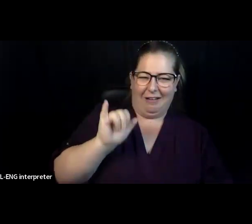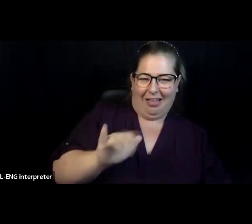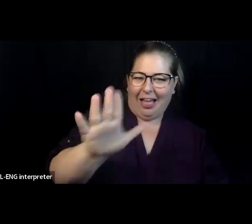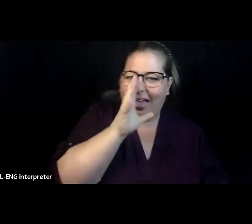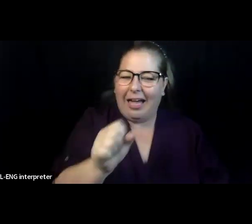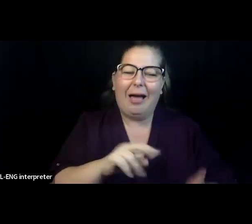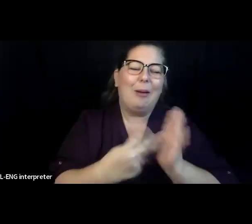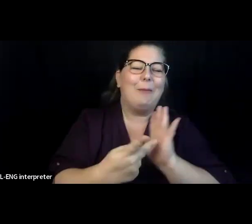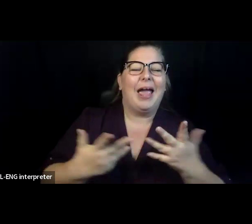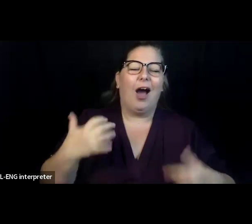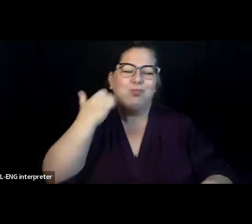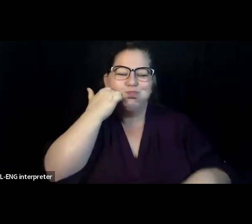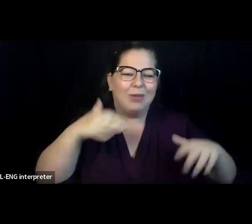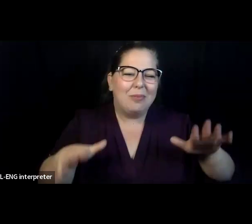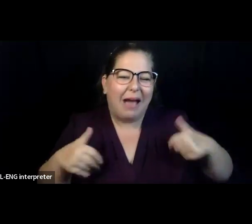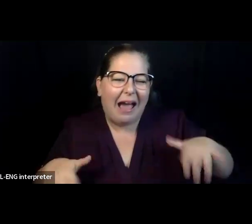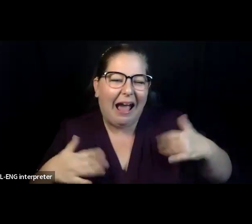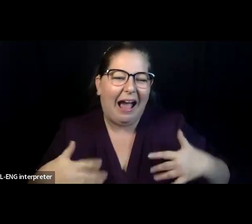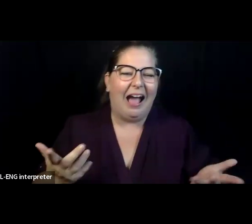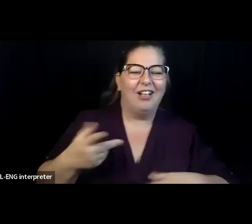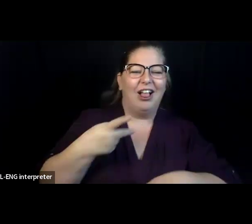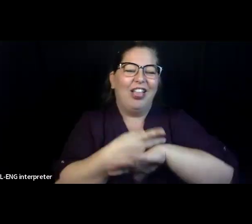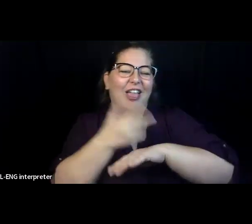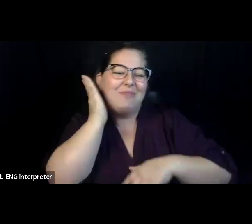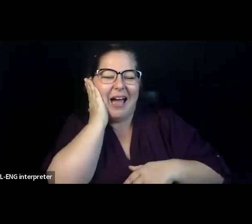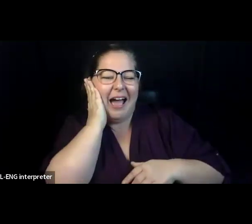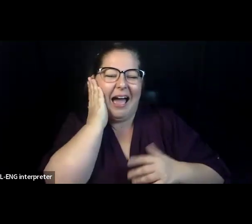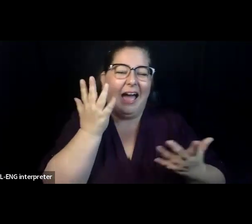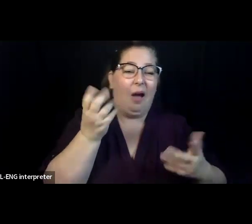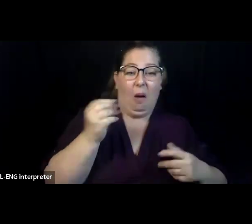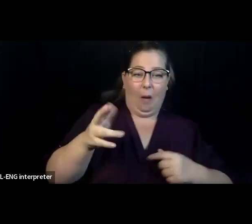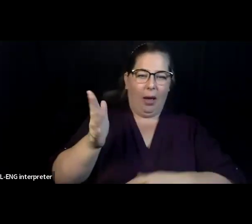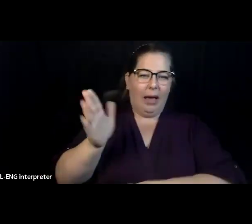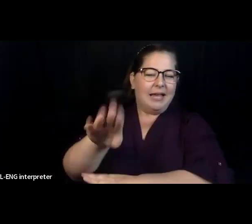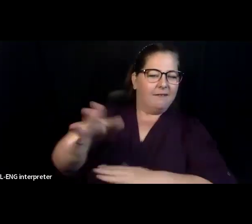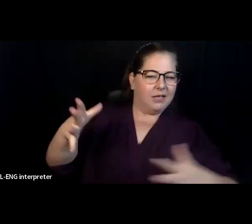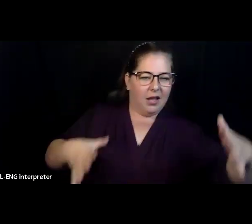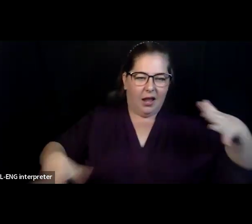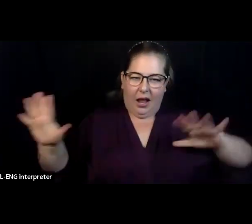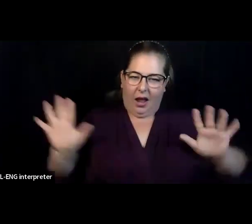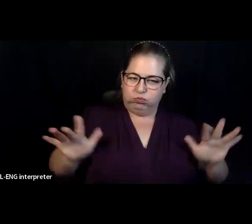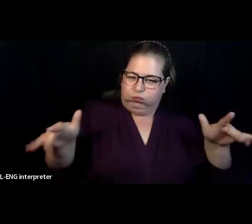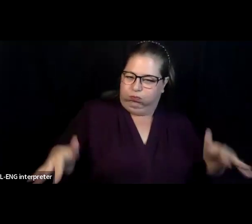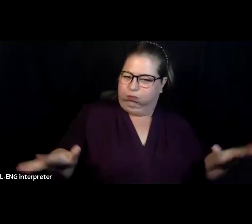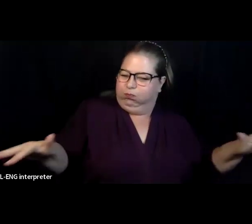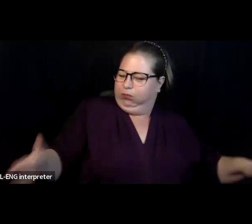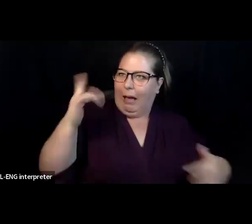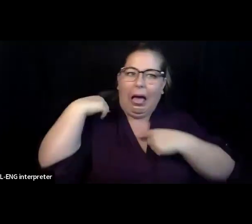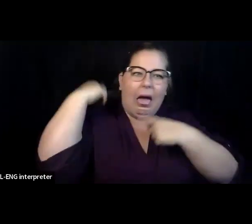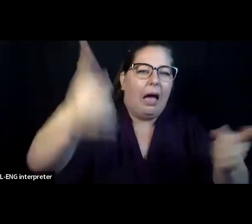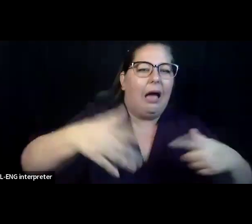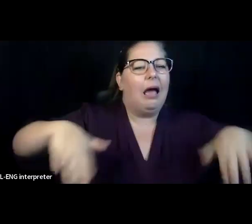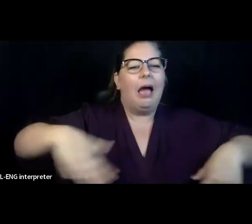off. We're going to make it accessible with audio describer. Um, and it's going to be a really fun interactive event. Um,